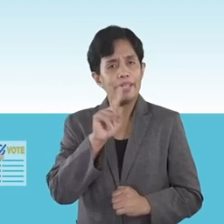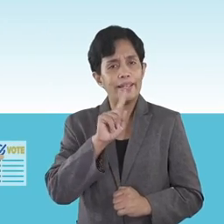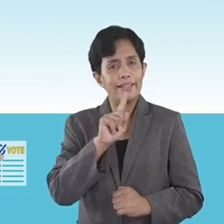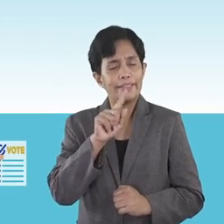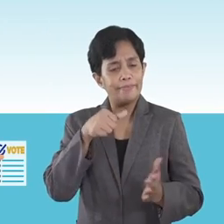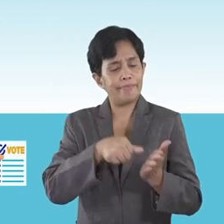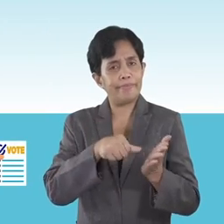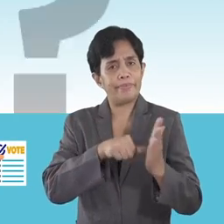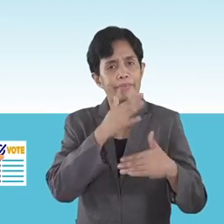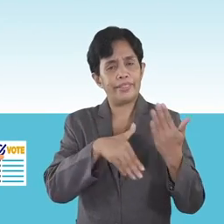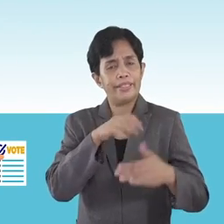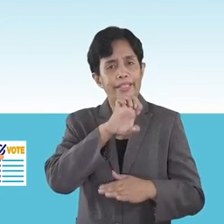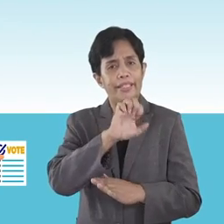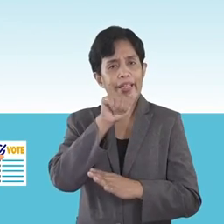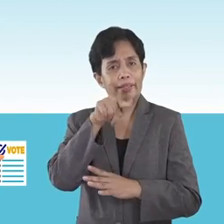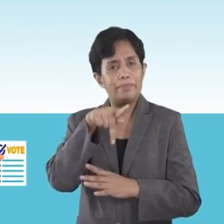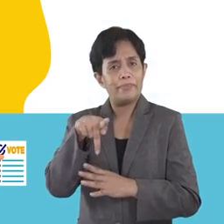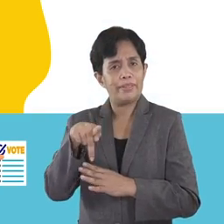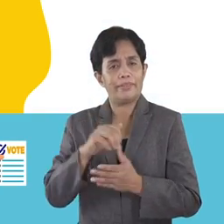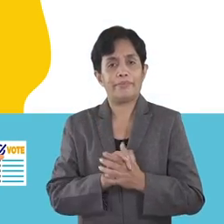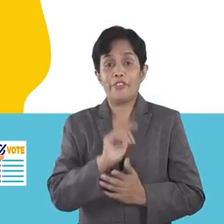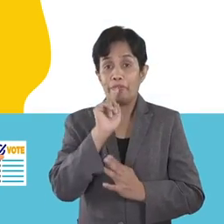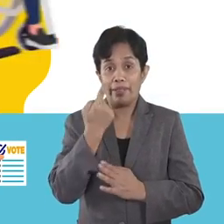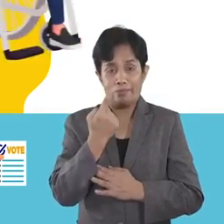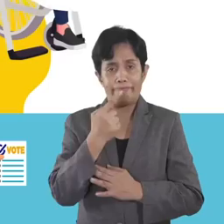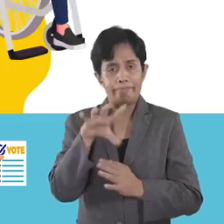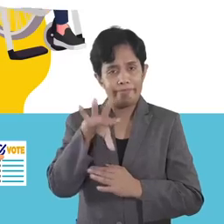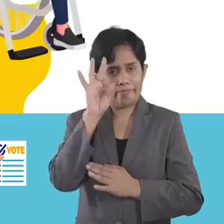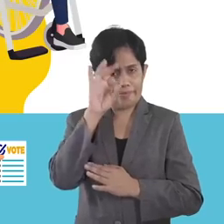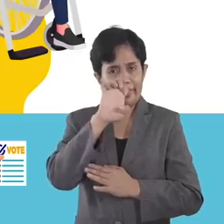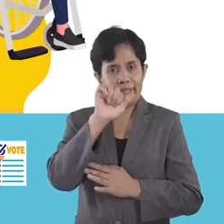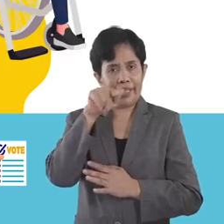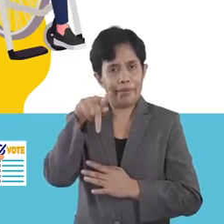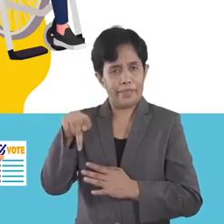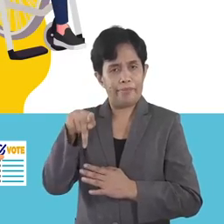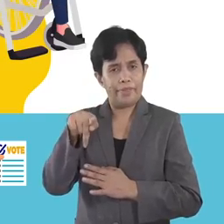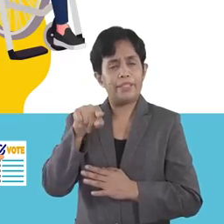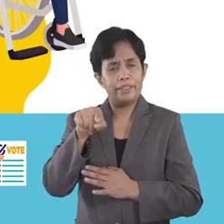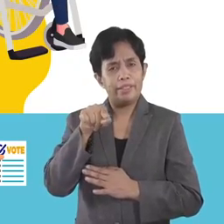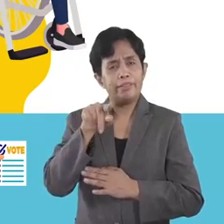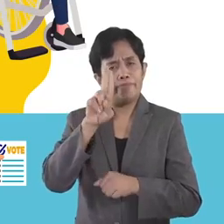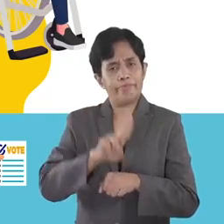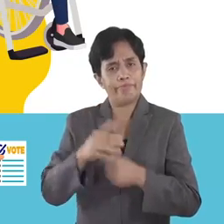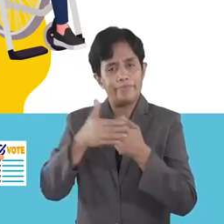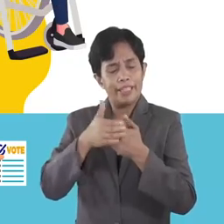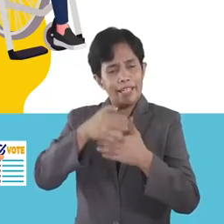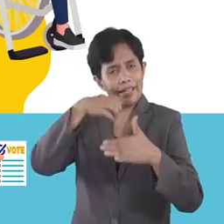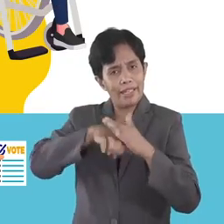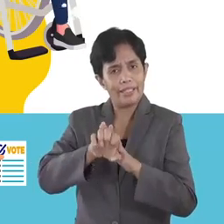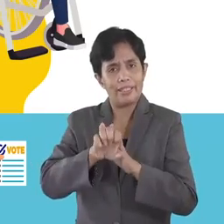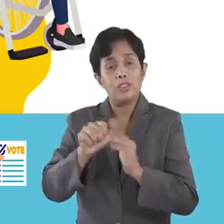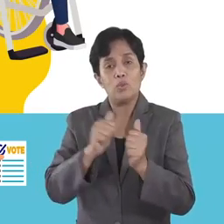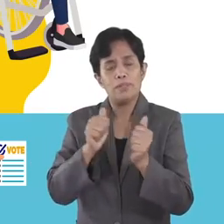voting procedure in EAPPs? First, locate the EAPP, which is usually near the entrance